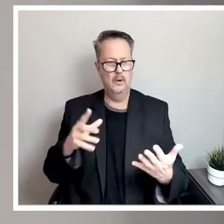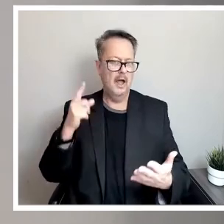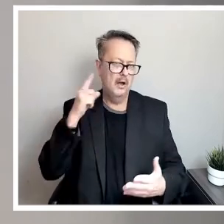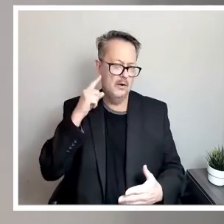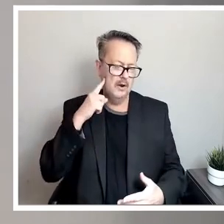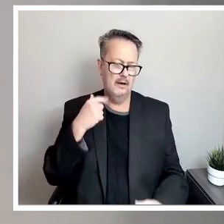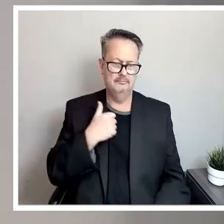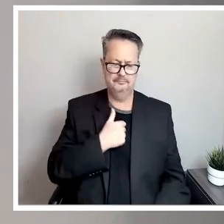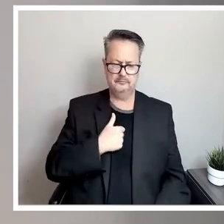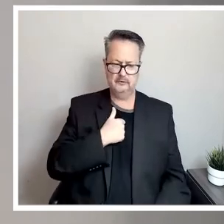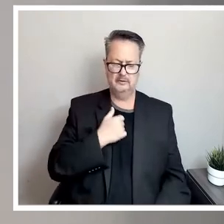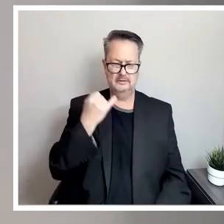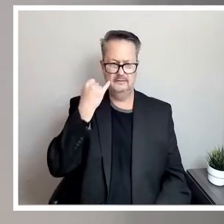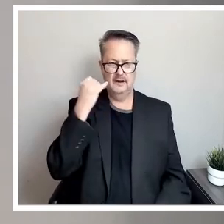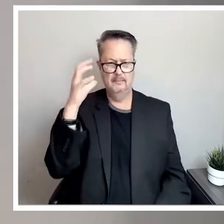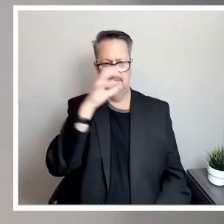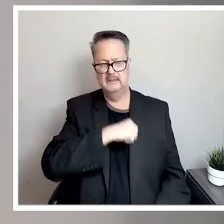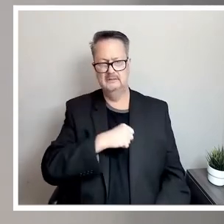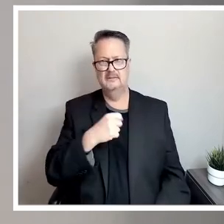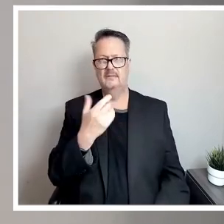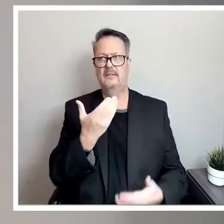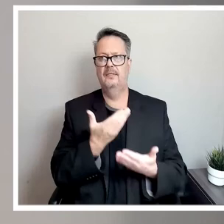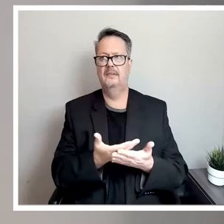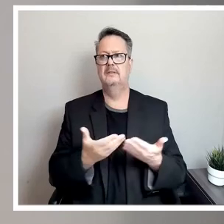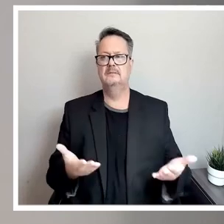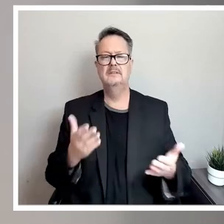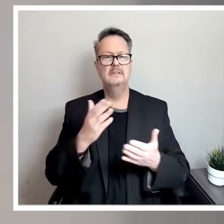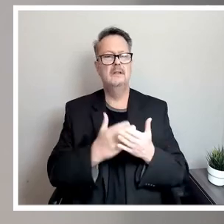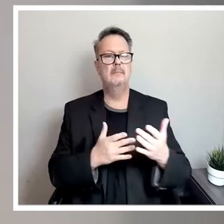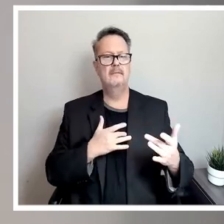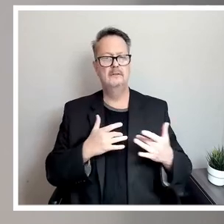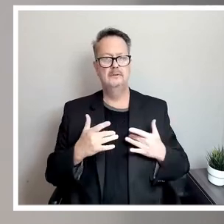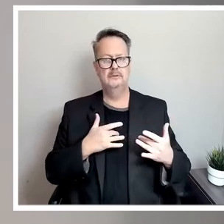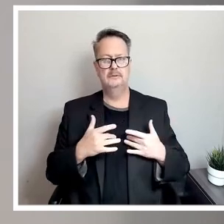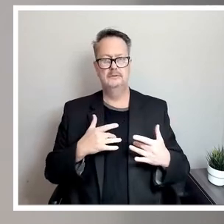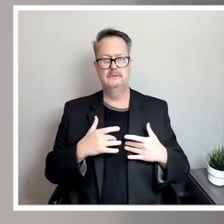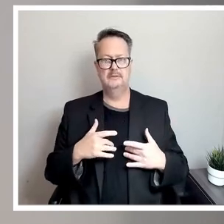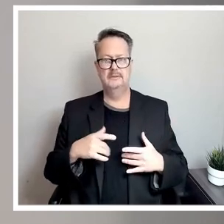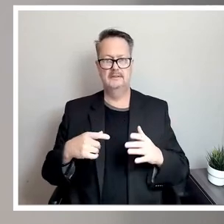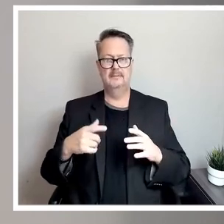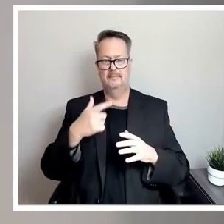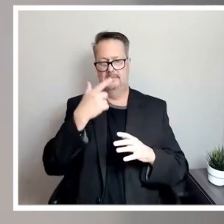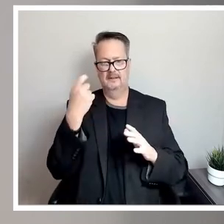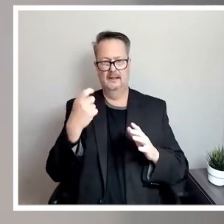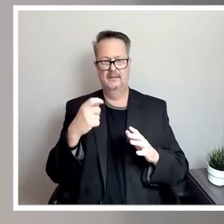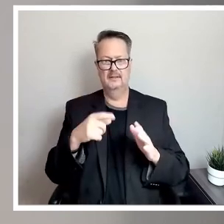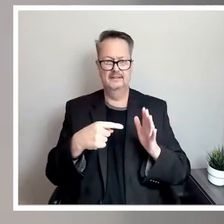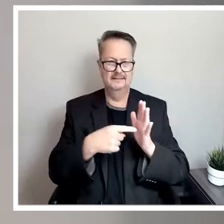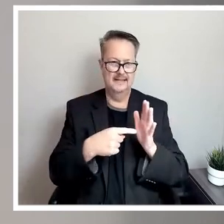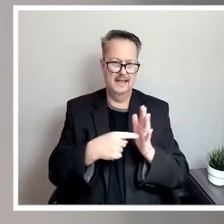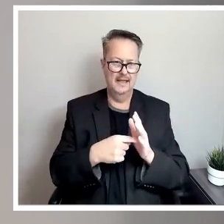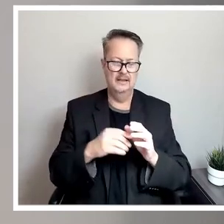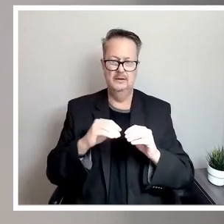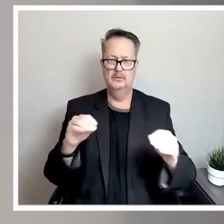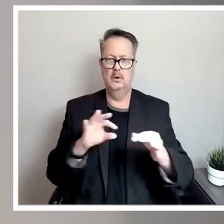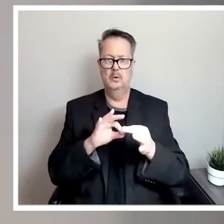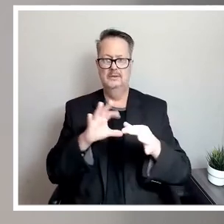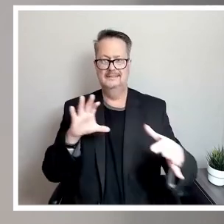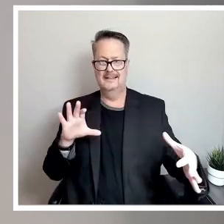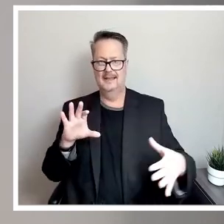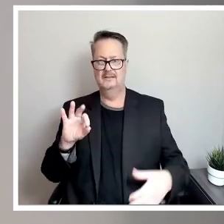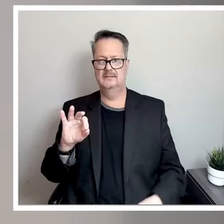missed anything. Here are some of the concerns, the debt, because of the no disconnect and the fuel cost during winter year.